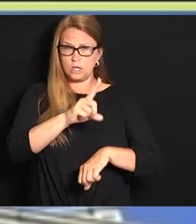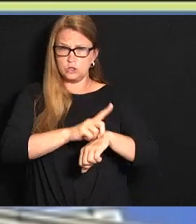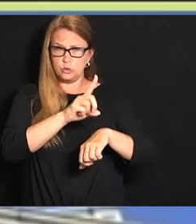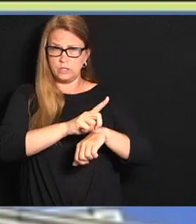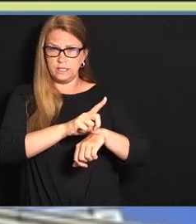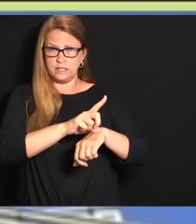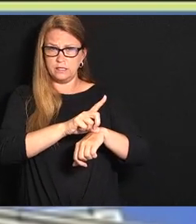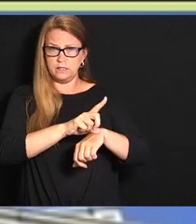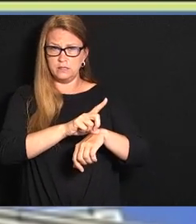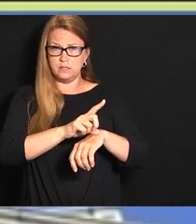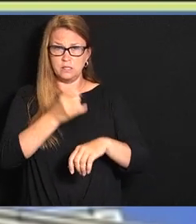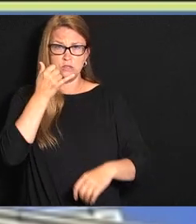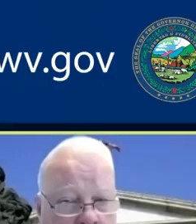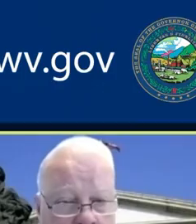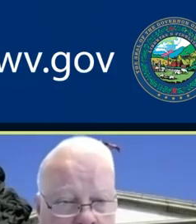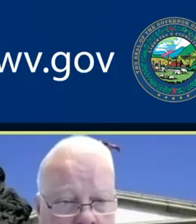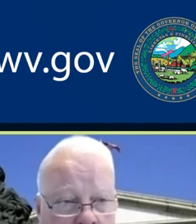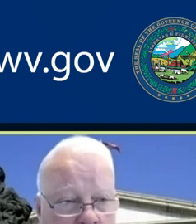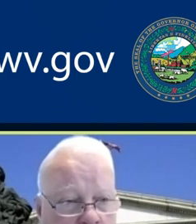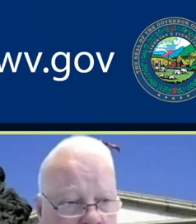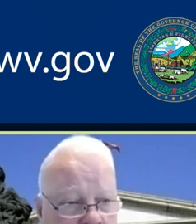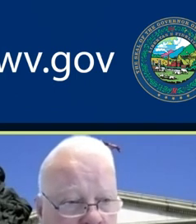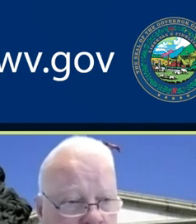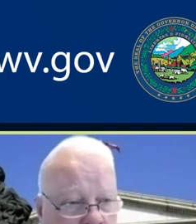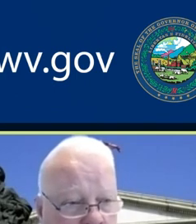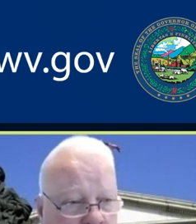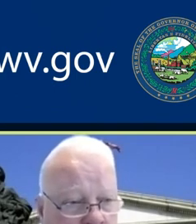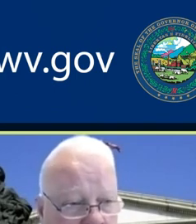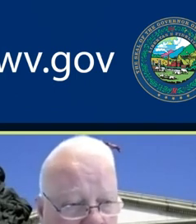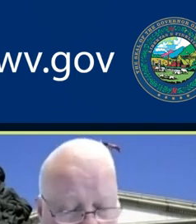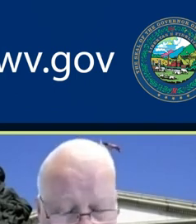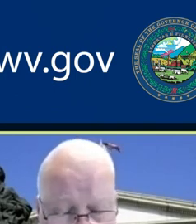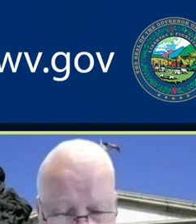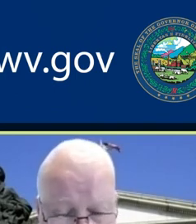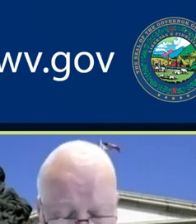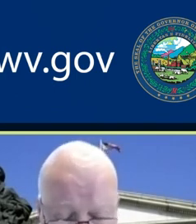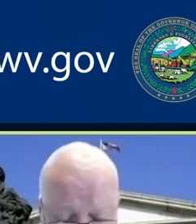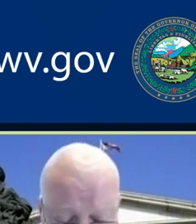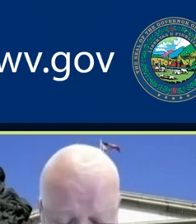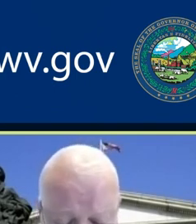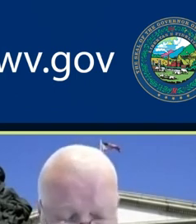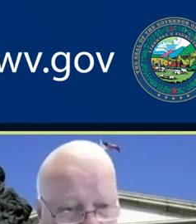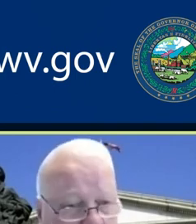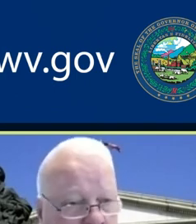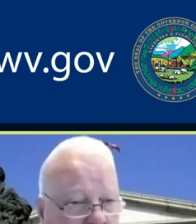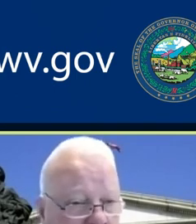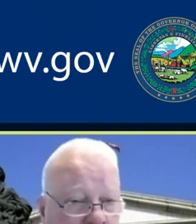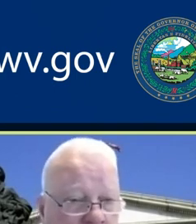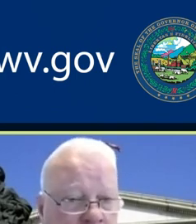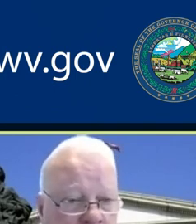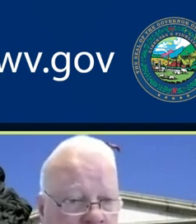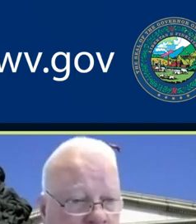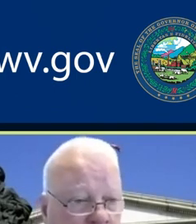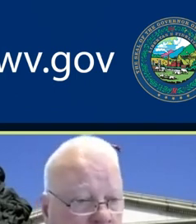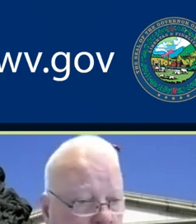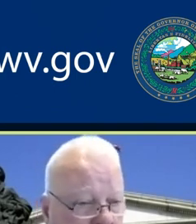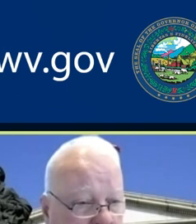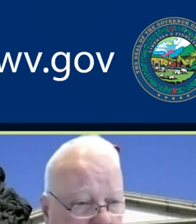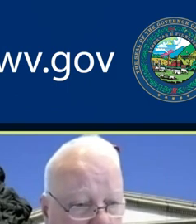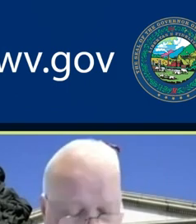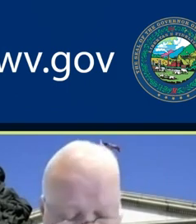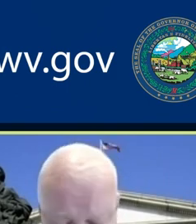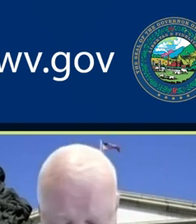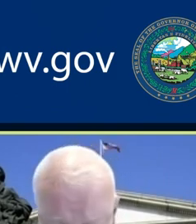to dial 911. Please do that, 911. Secondly, if it is not an